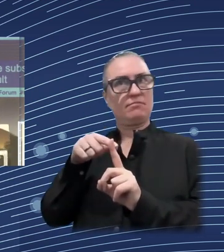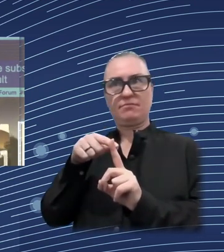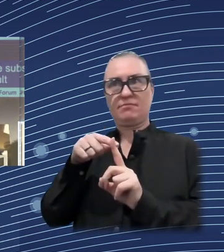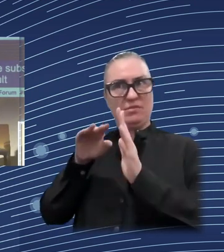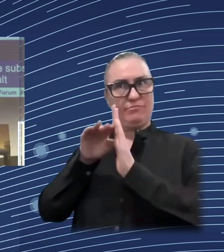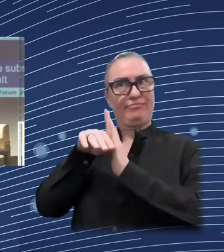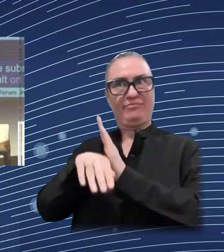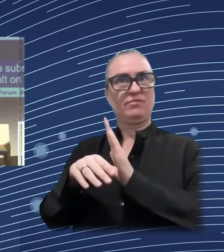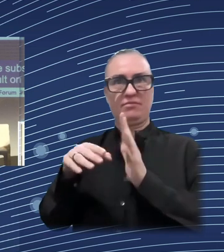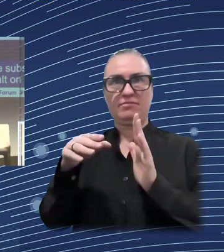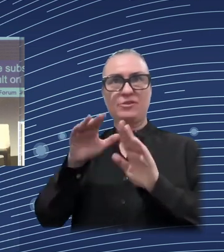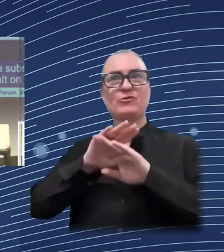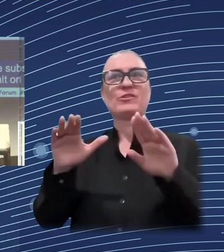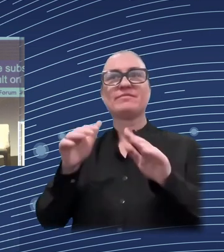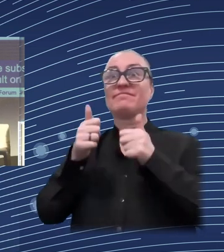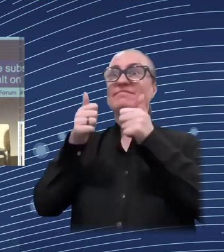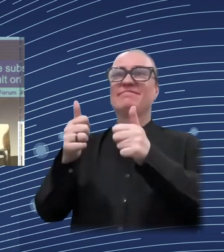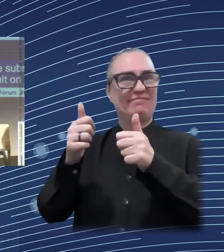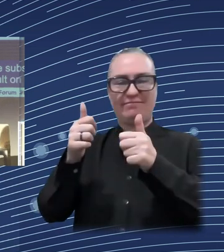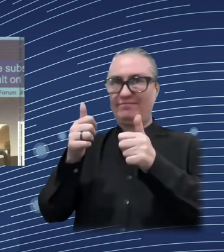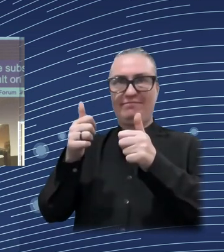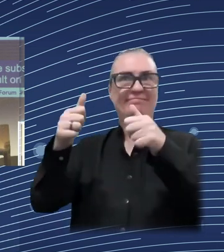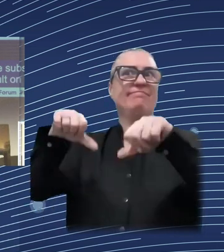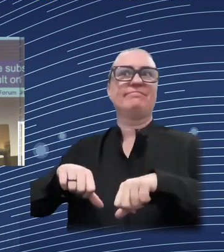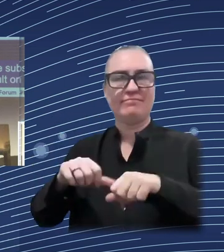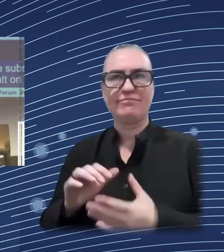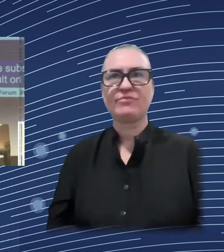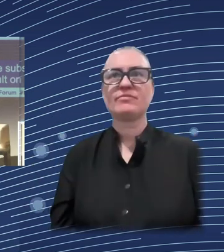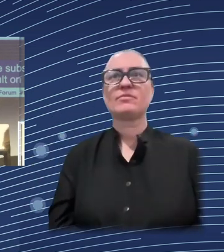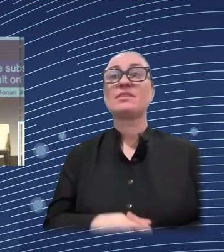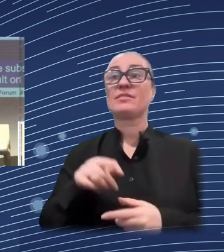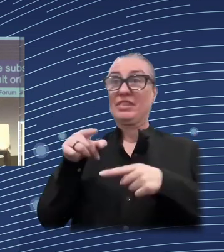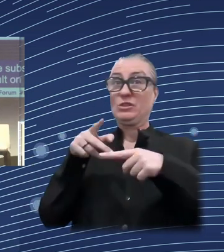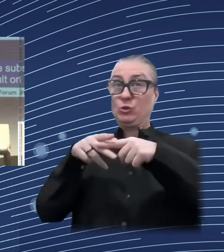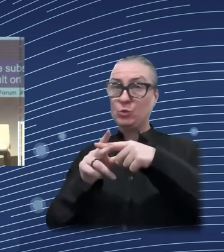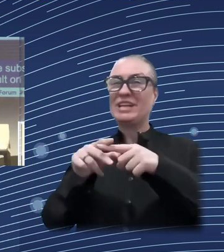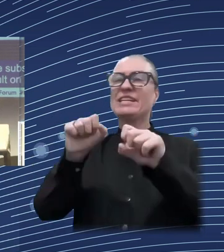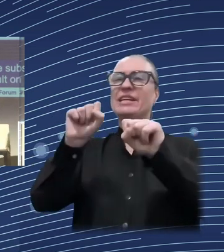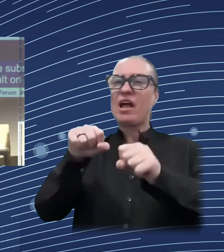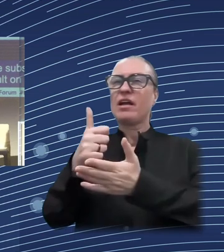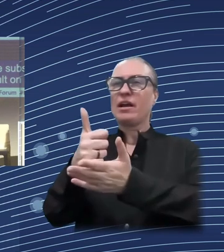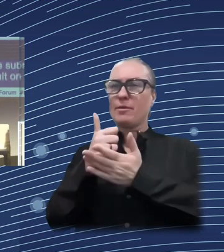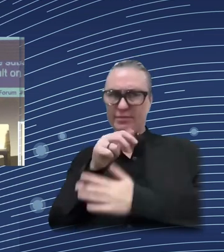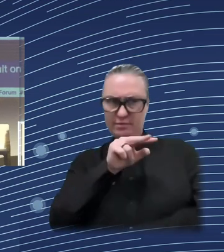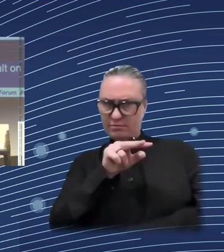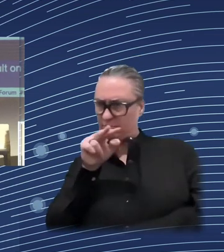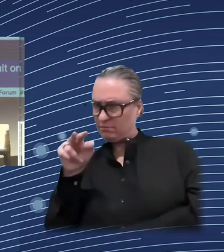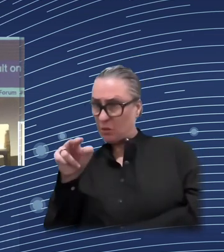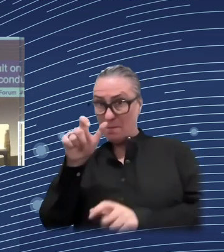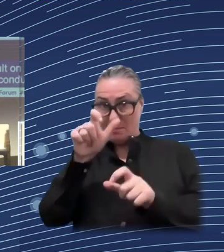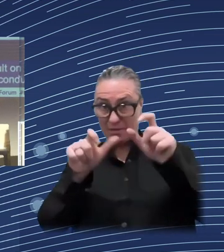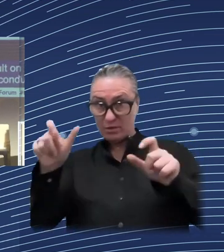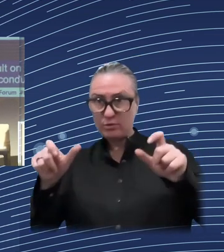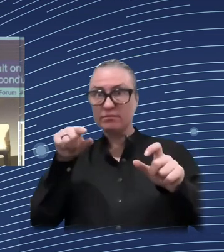And here I'm talking about digitalization. We have also conducted relatively recently